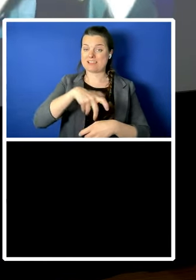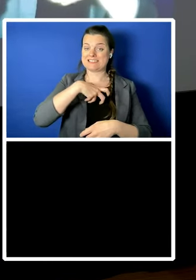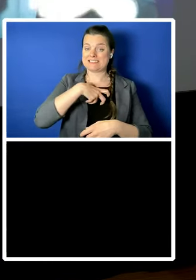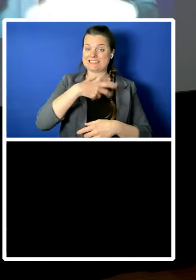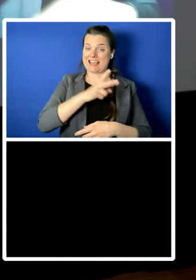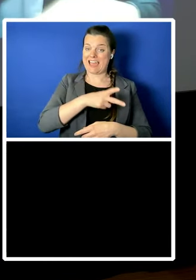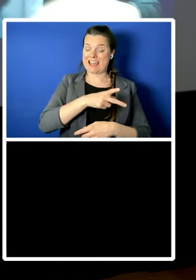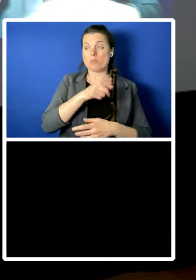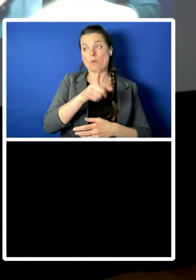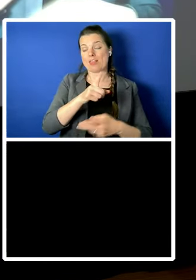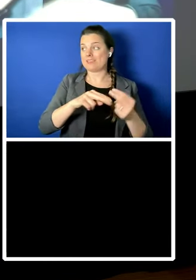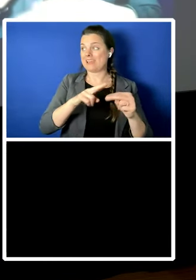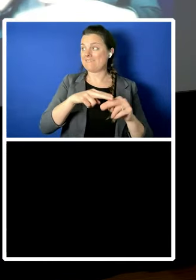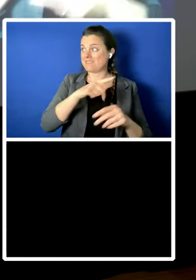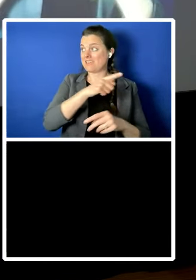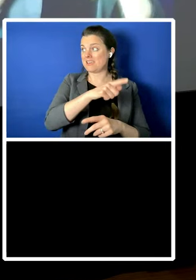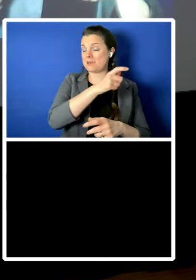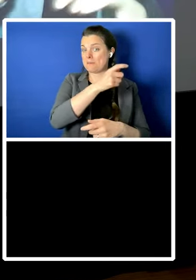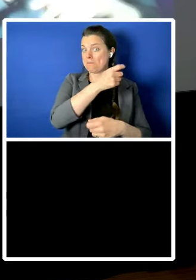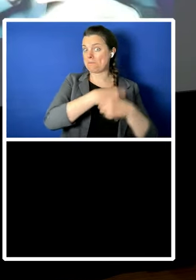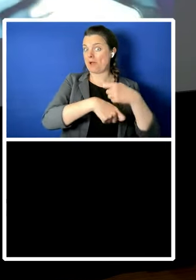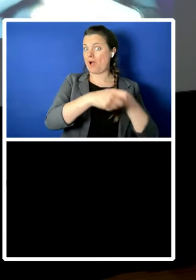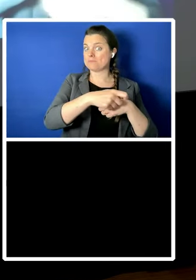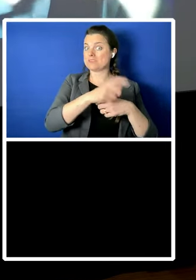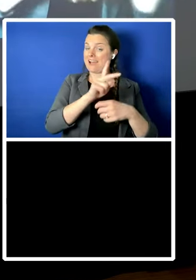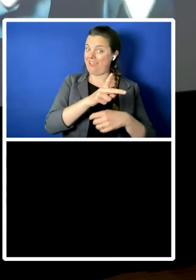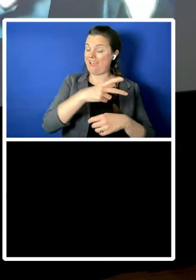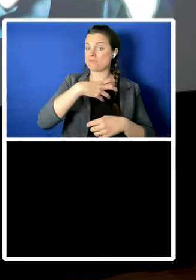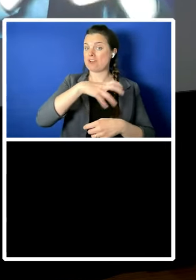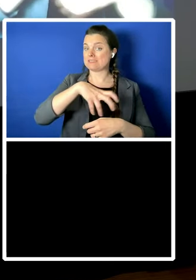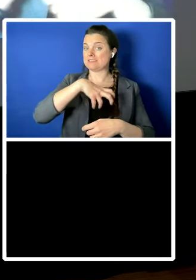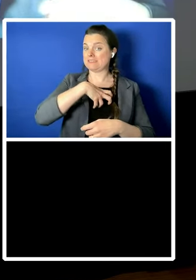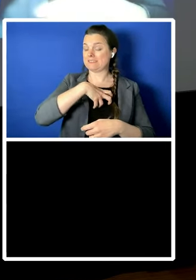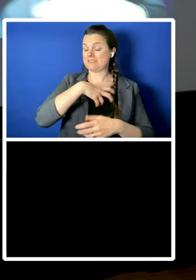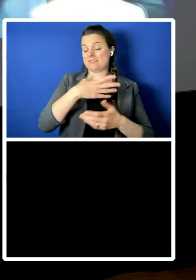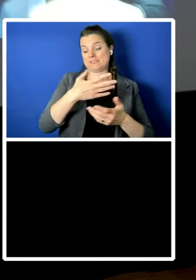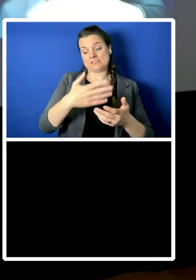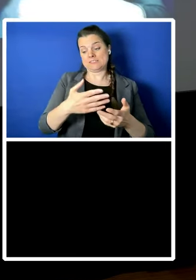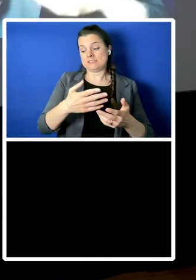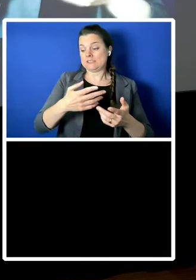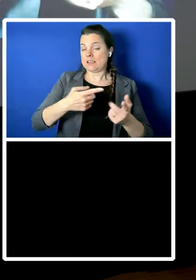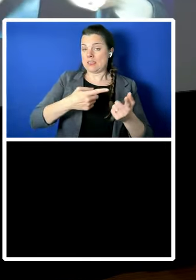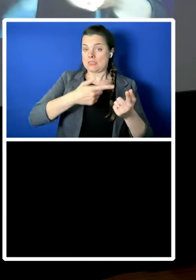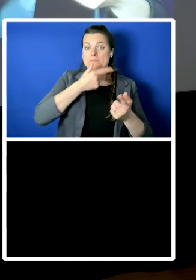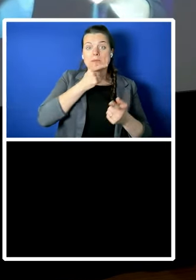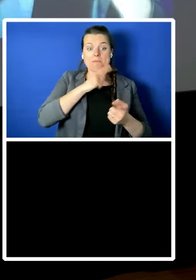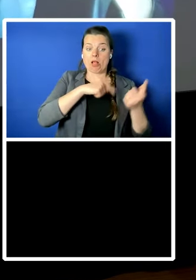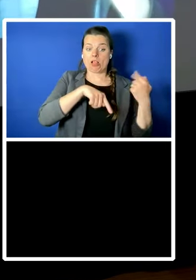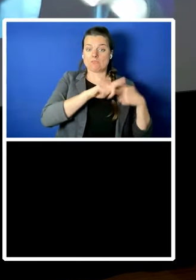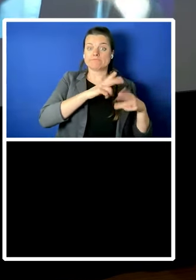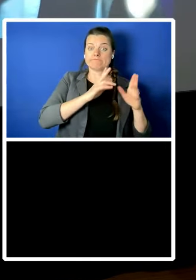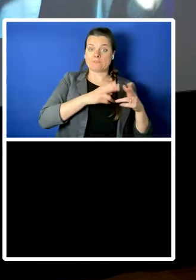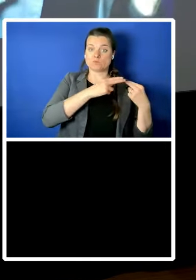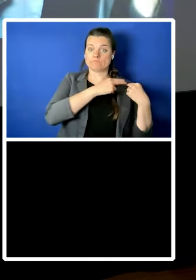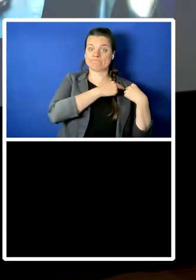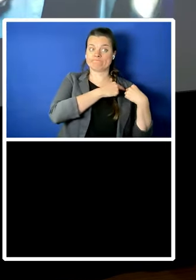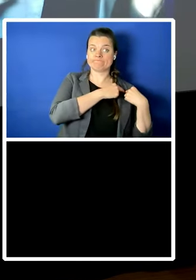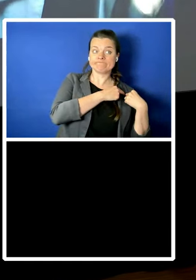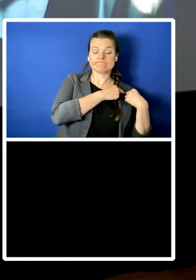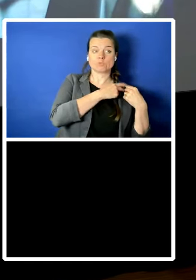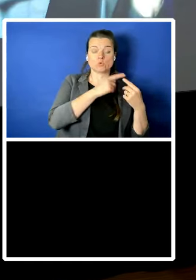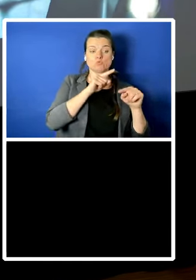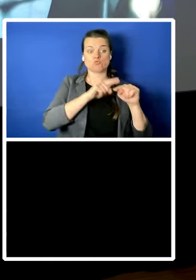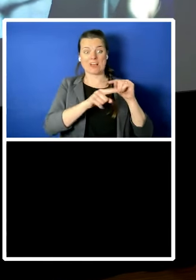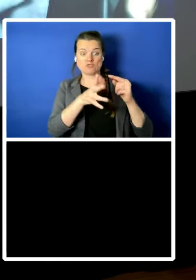president again it will be incumbent on people to try to uh restrain him to temper him to